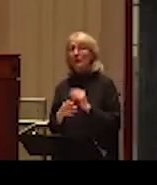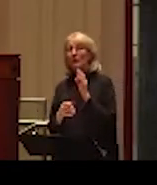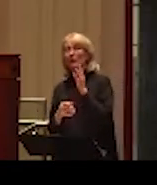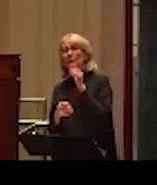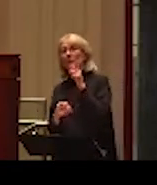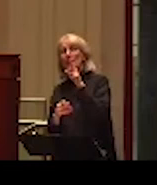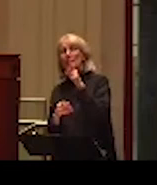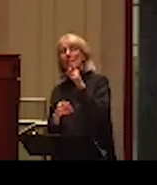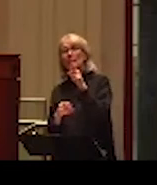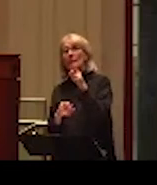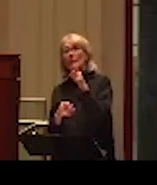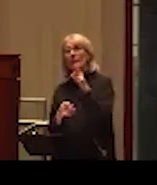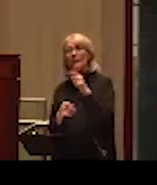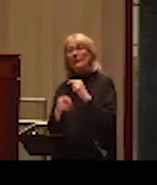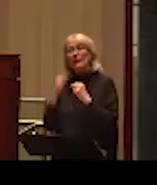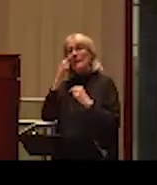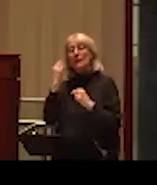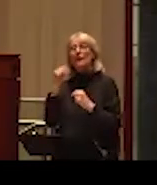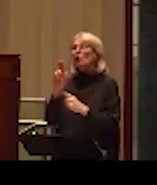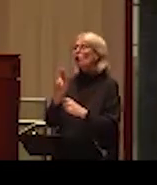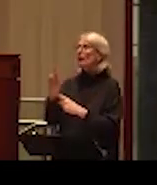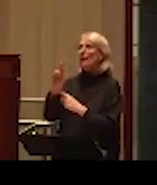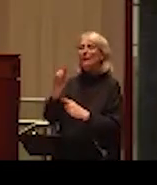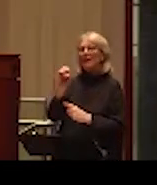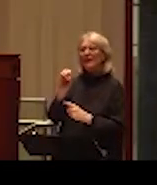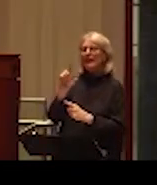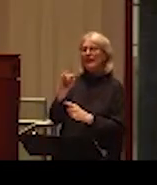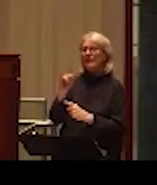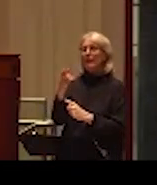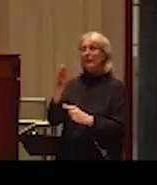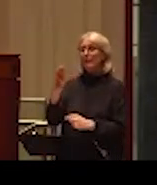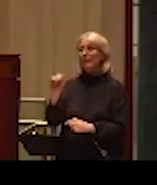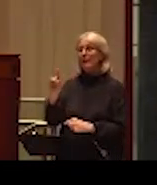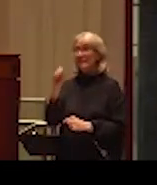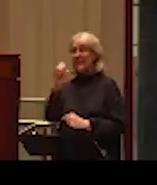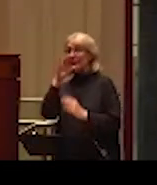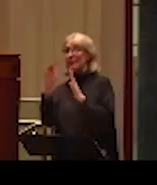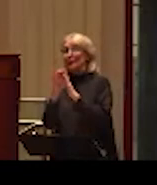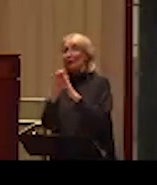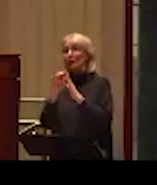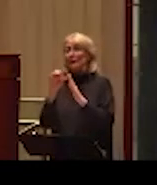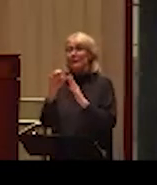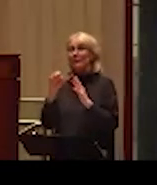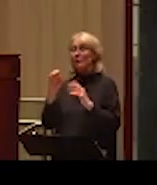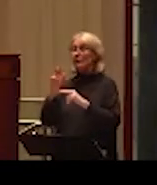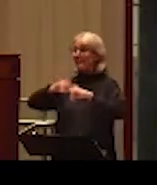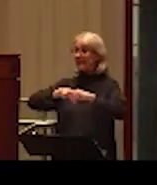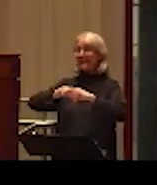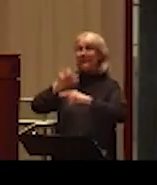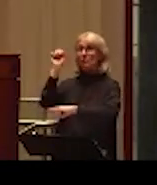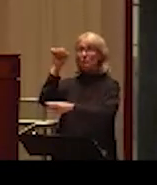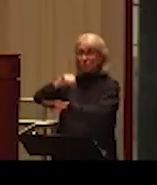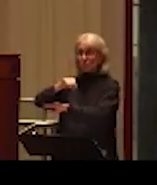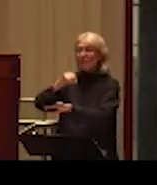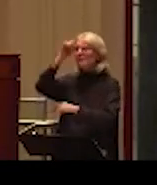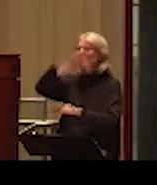my colleague in the United Kingdom, Elizabeth Bates, who shared this image that the male participants shared